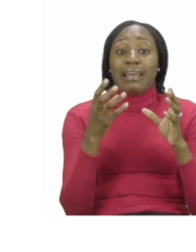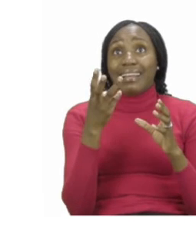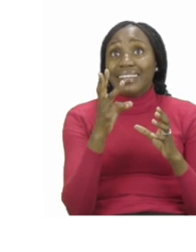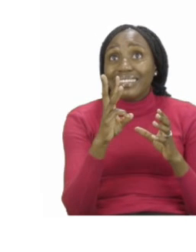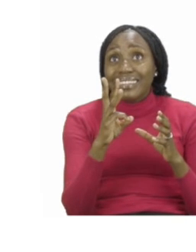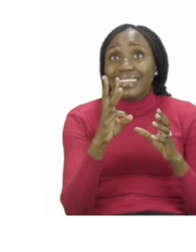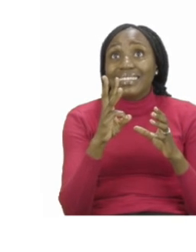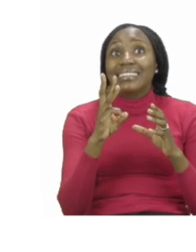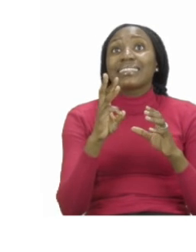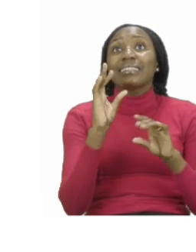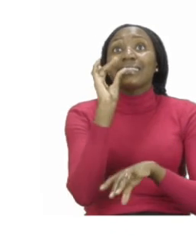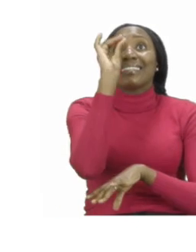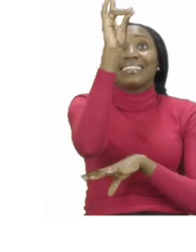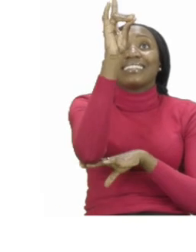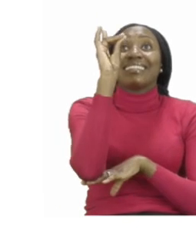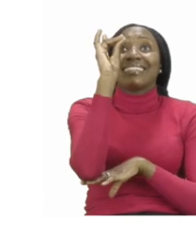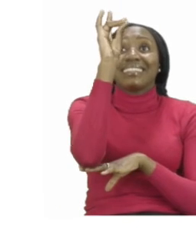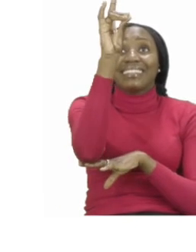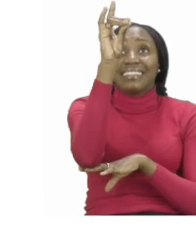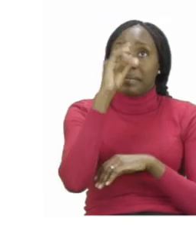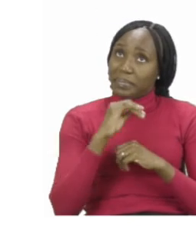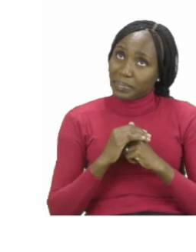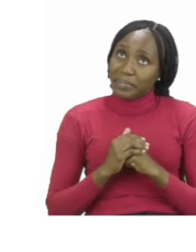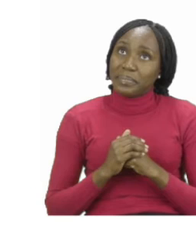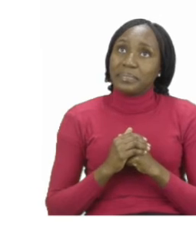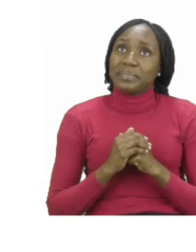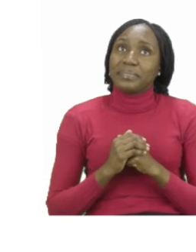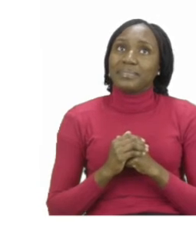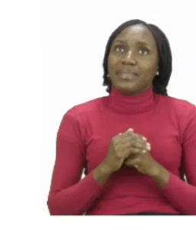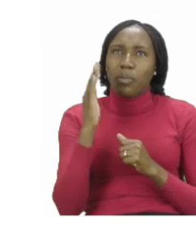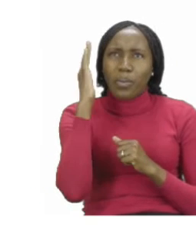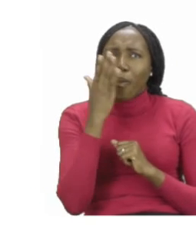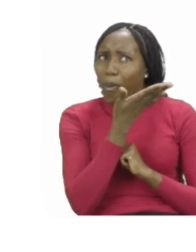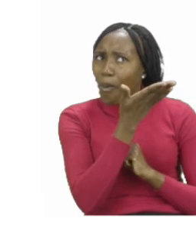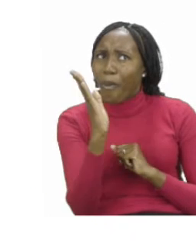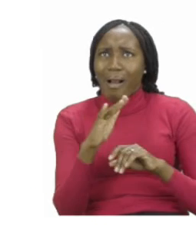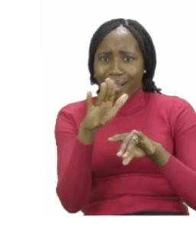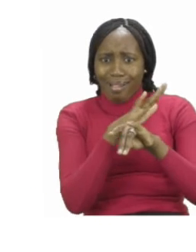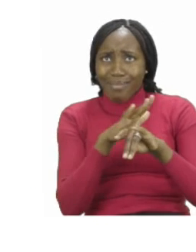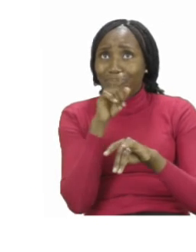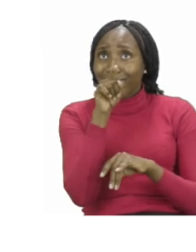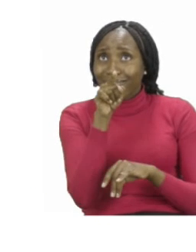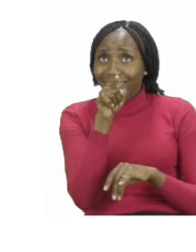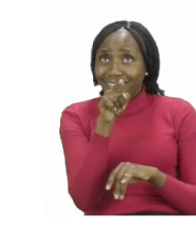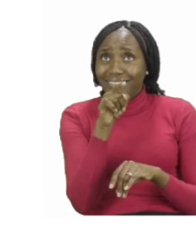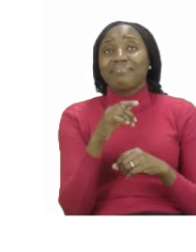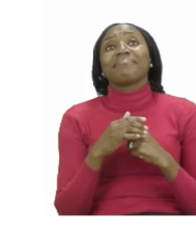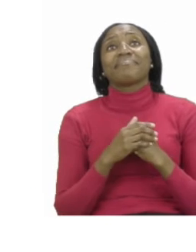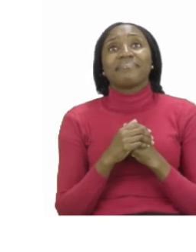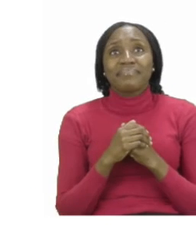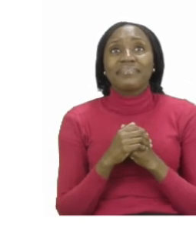giraffe. Now boys and girls, now that you know all the animals on page five,